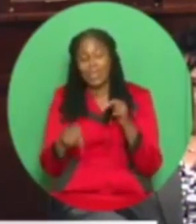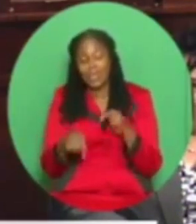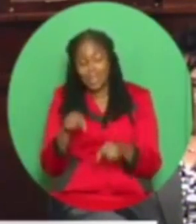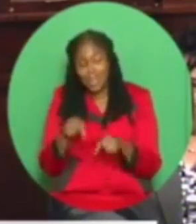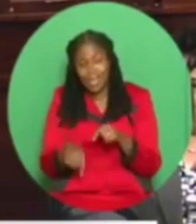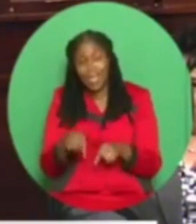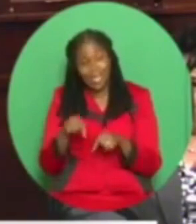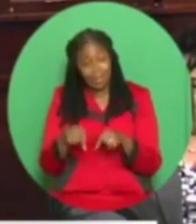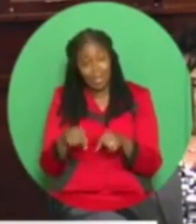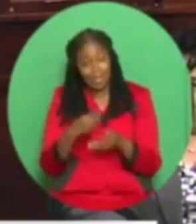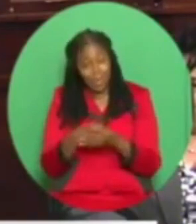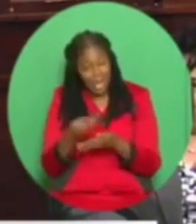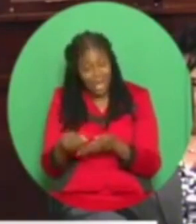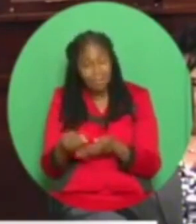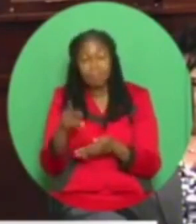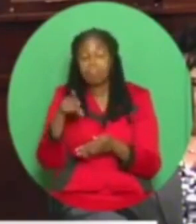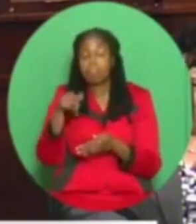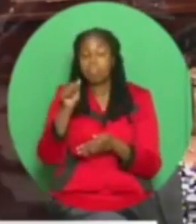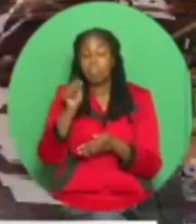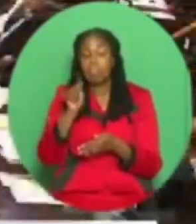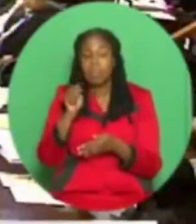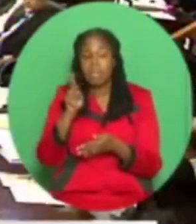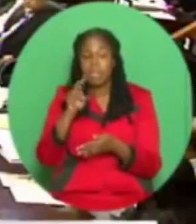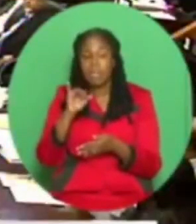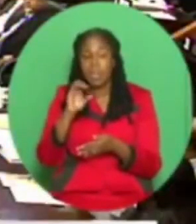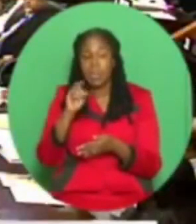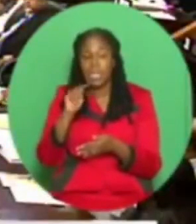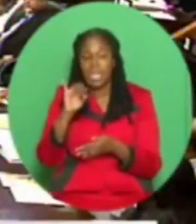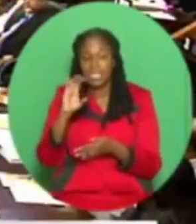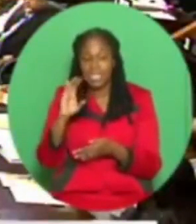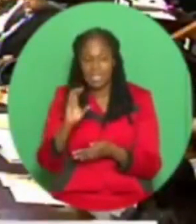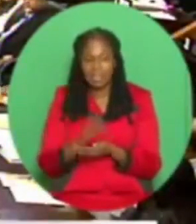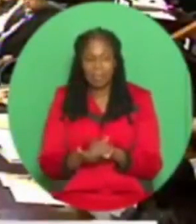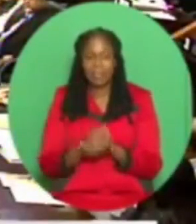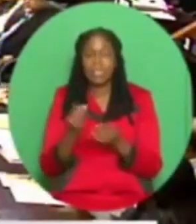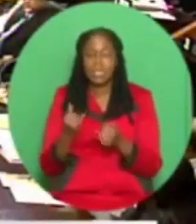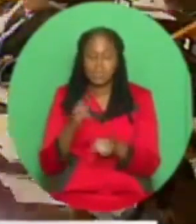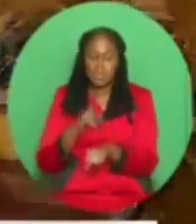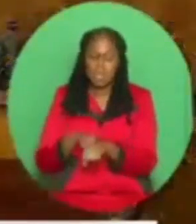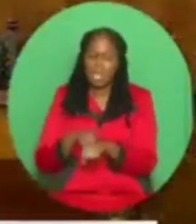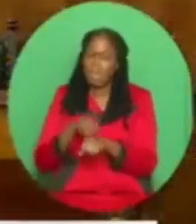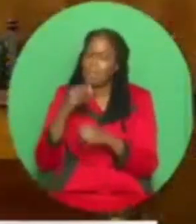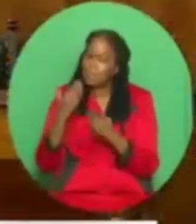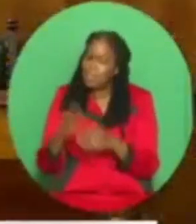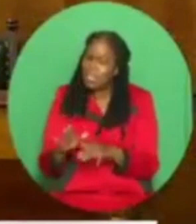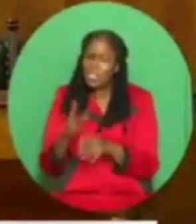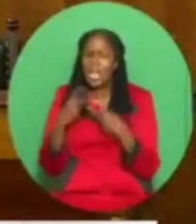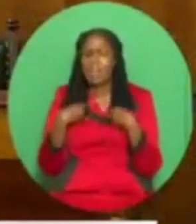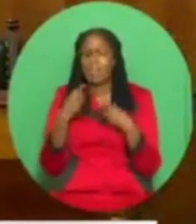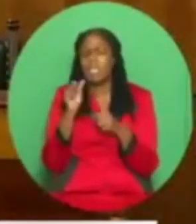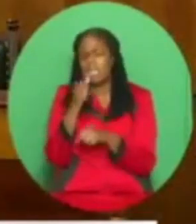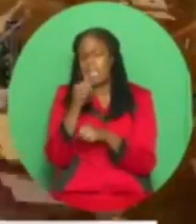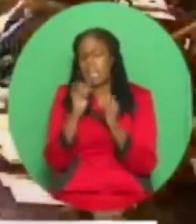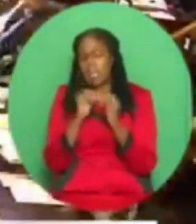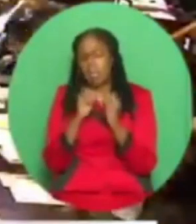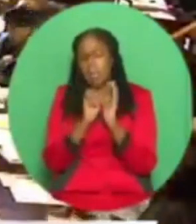But that is a serious matter. Member Fowler Puchis, your original time is now spent. You have 10 more minutes to wind up.